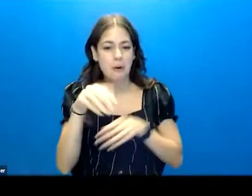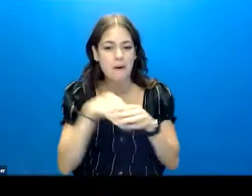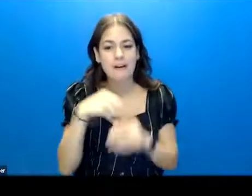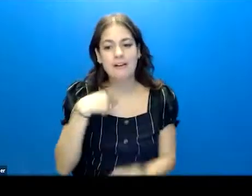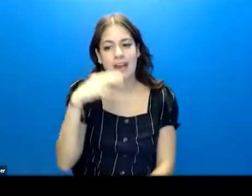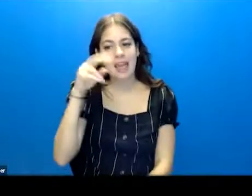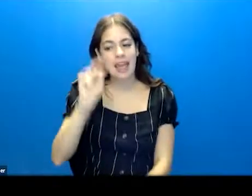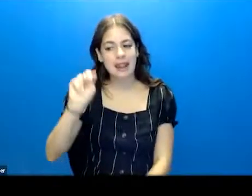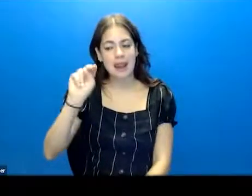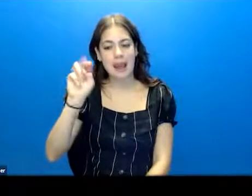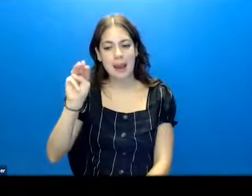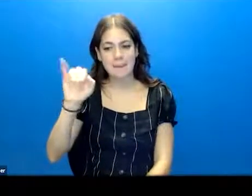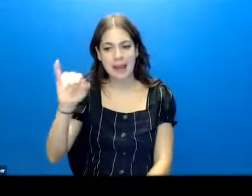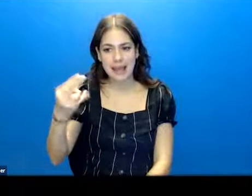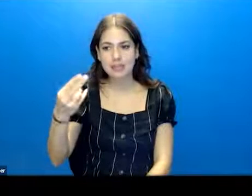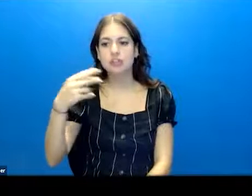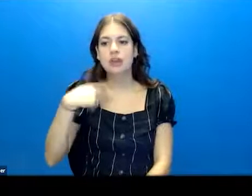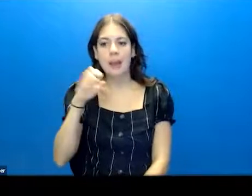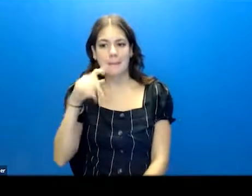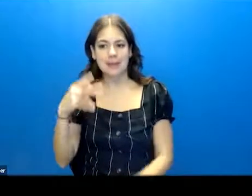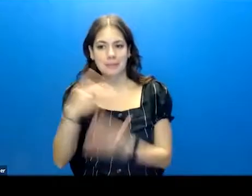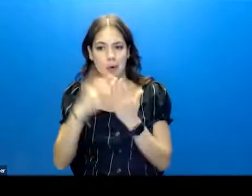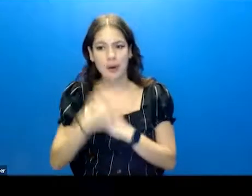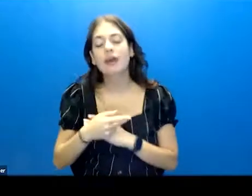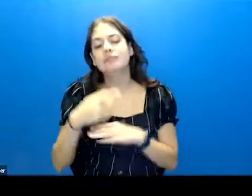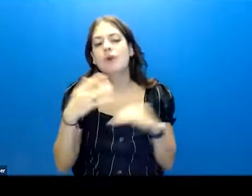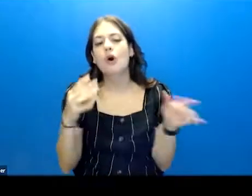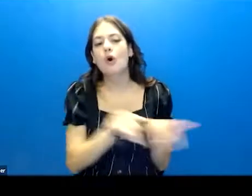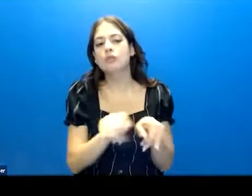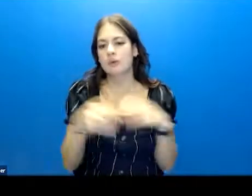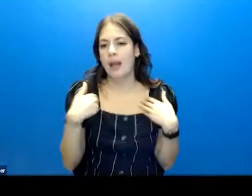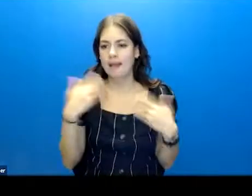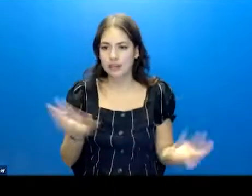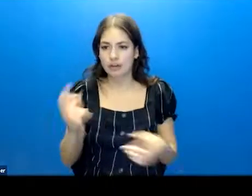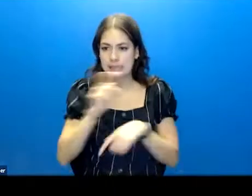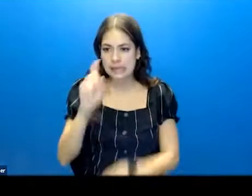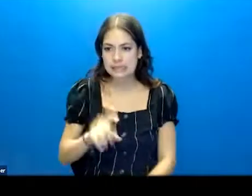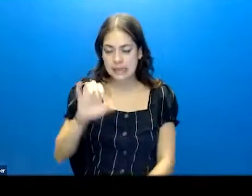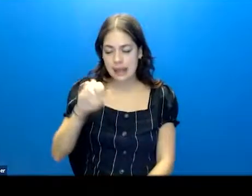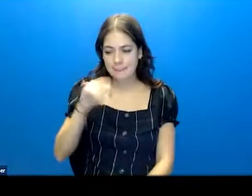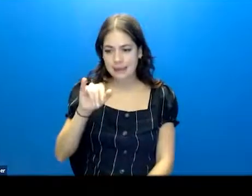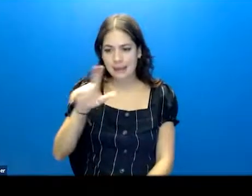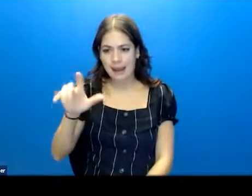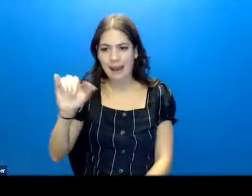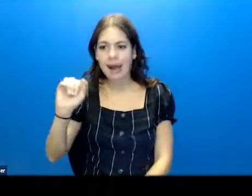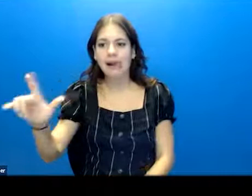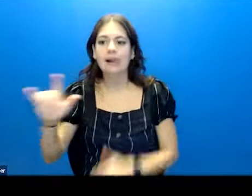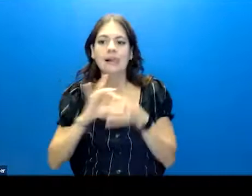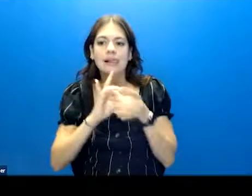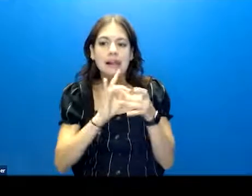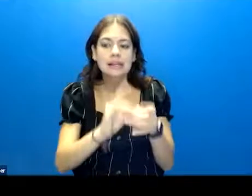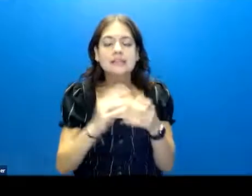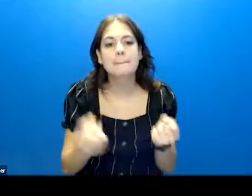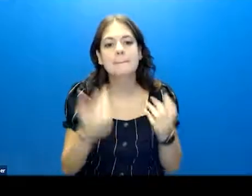NIMH EpiNet Program, which we also have in Texas. EPICAL links multiple county and university-based